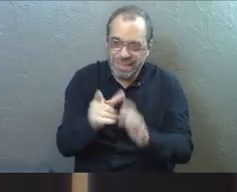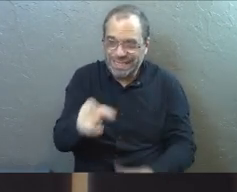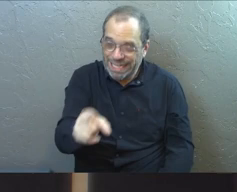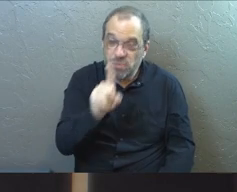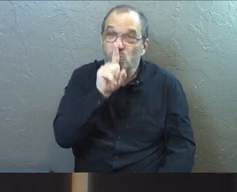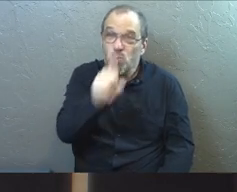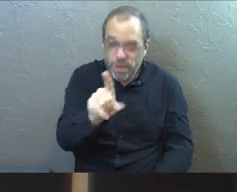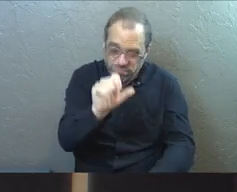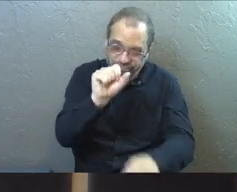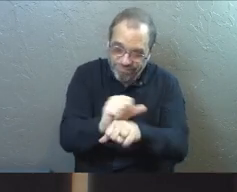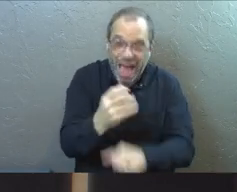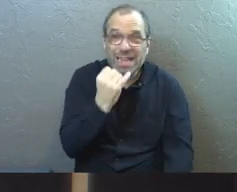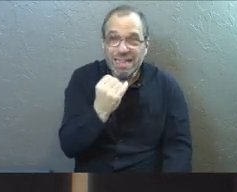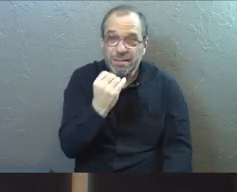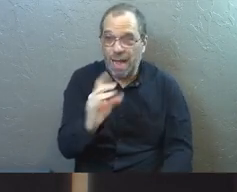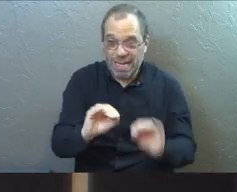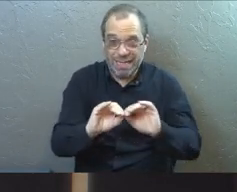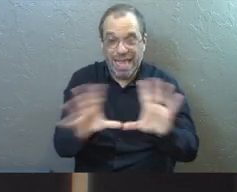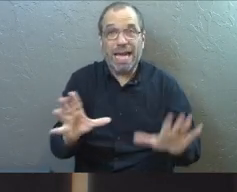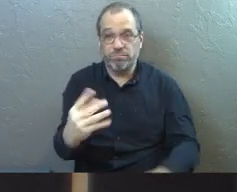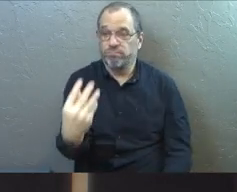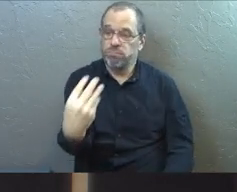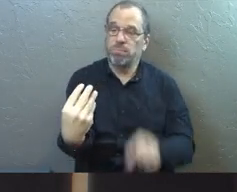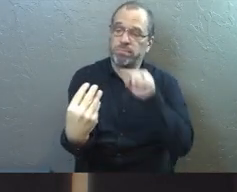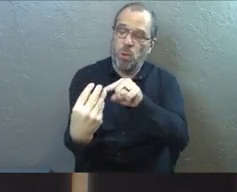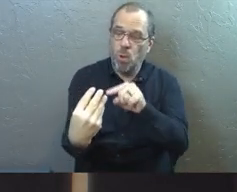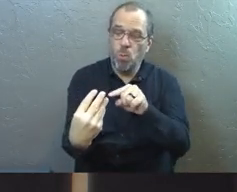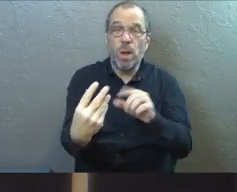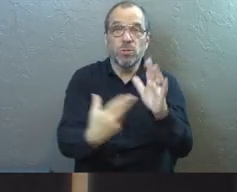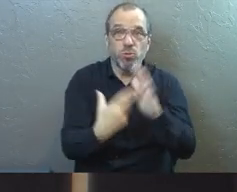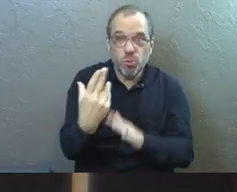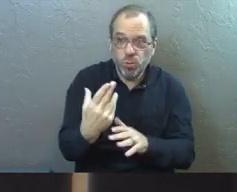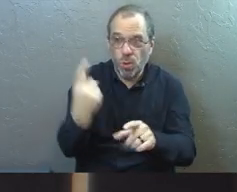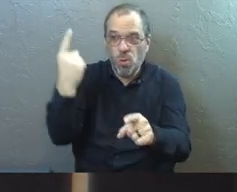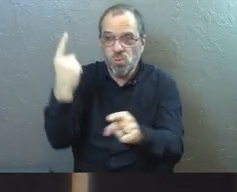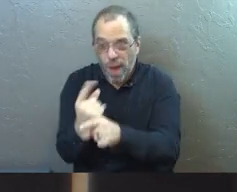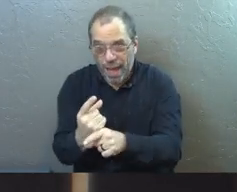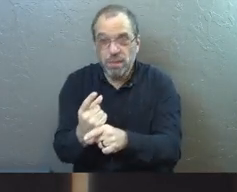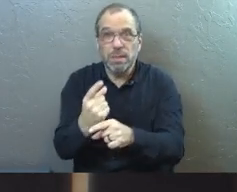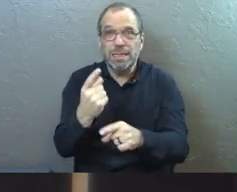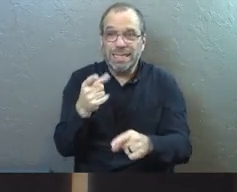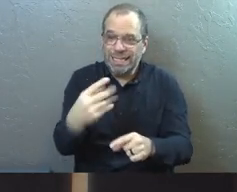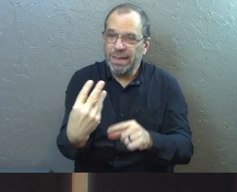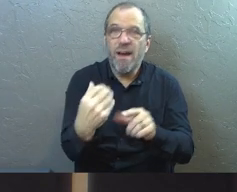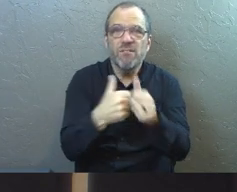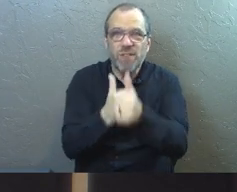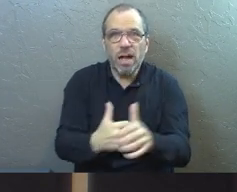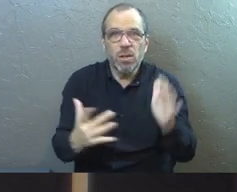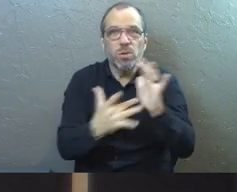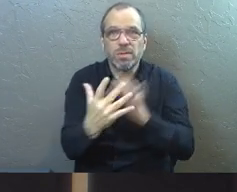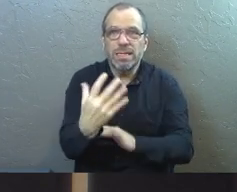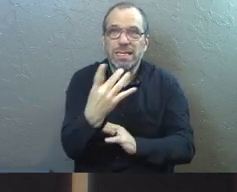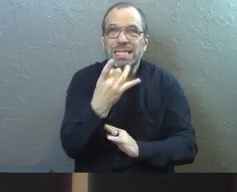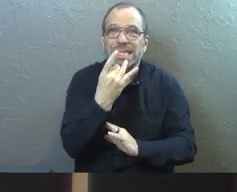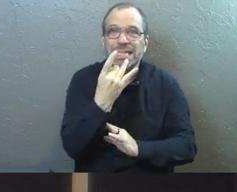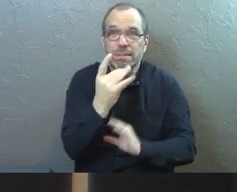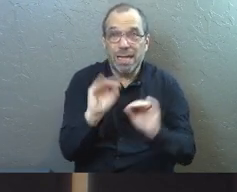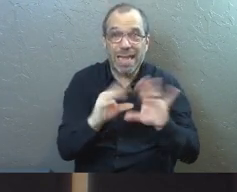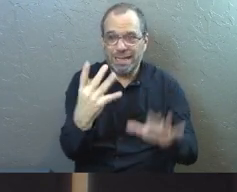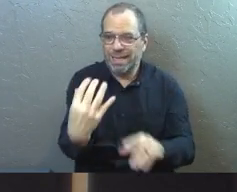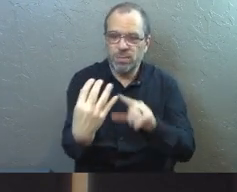light. He's going to be the only one that shows you what's true, what's real, what's right. Follow him because he's the only light.